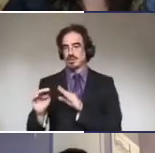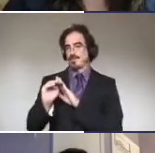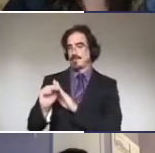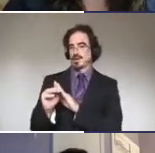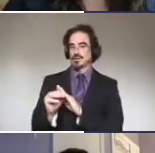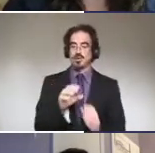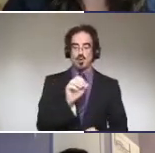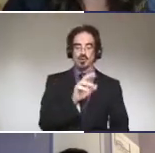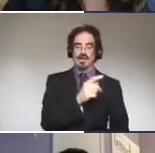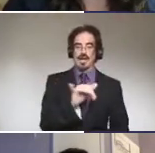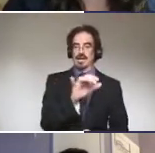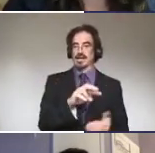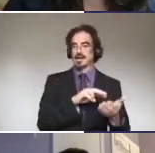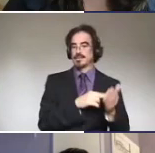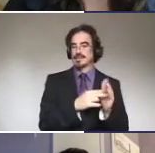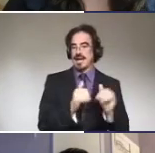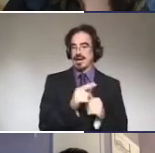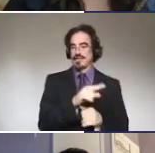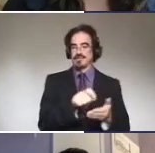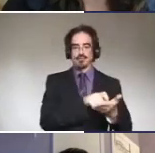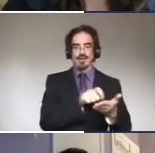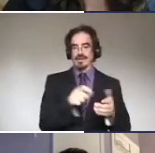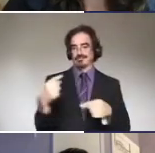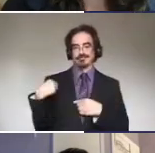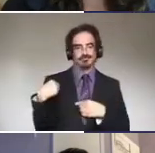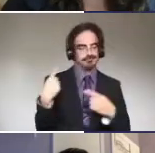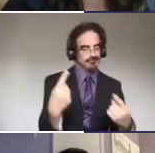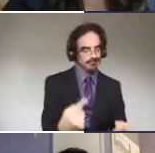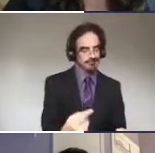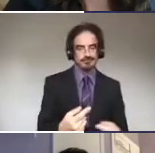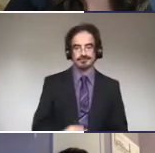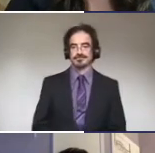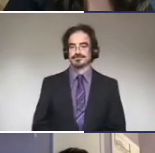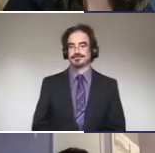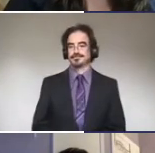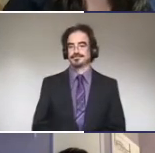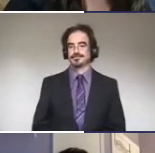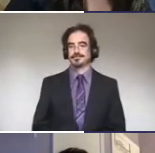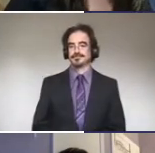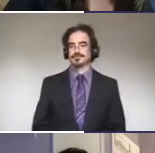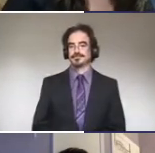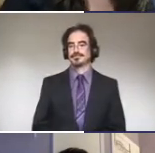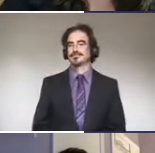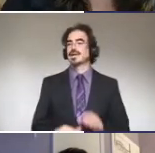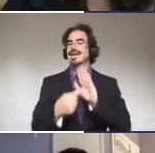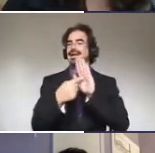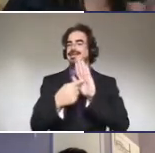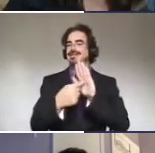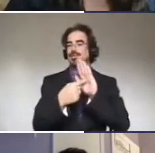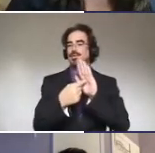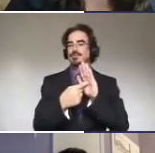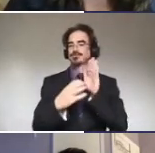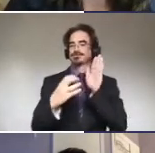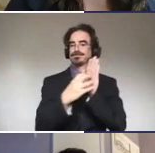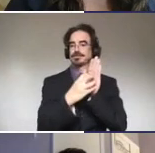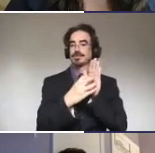into veterinary school have been written for decades. And, um, here's some examples. I'm going to give one